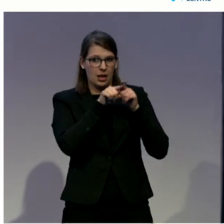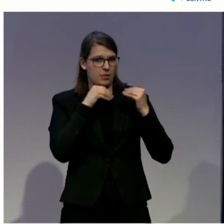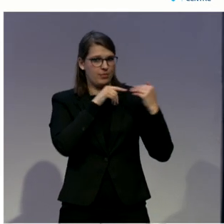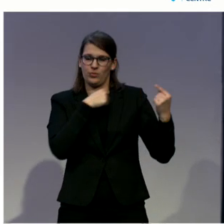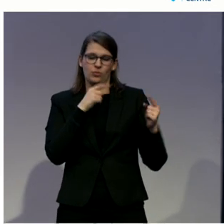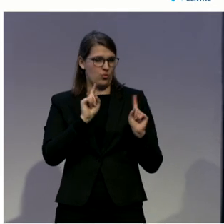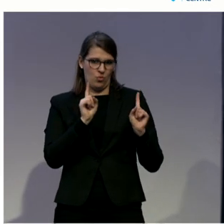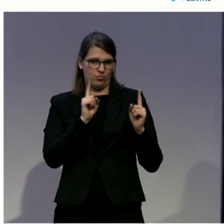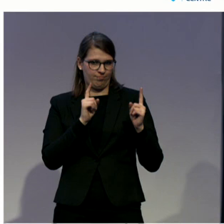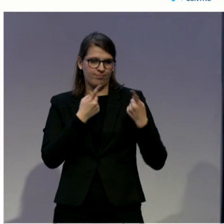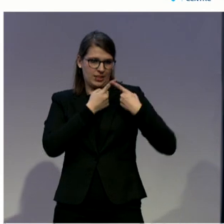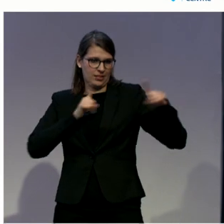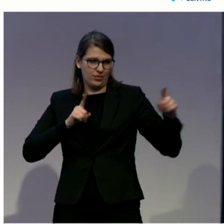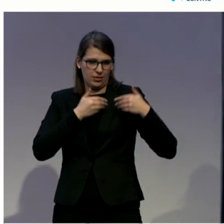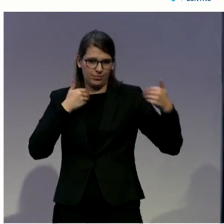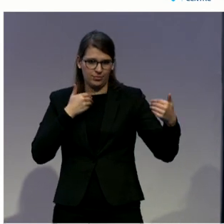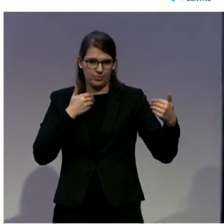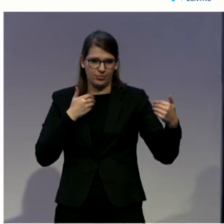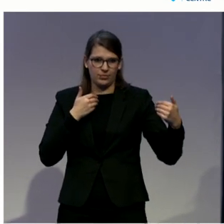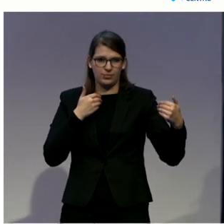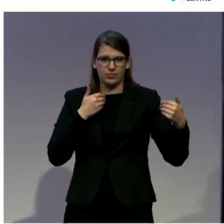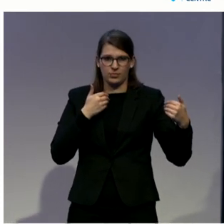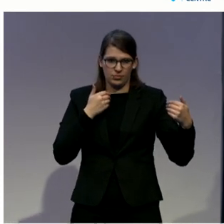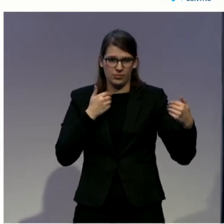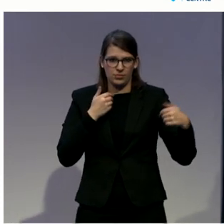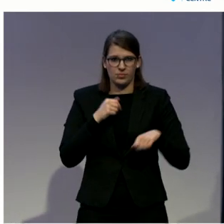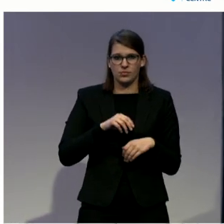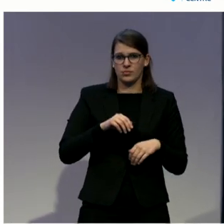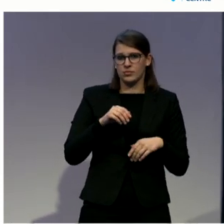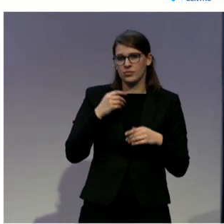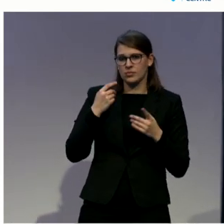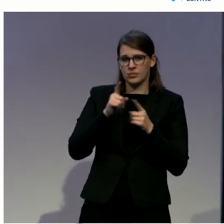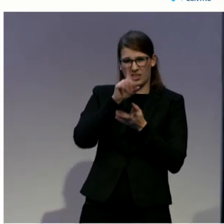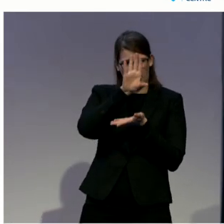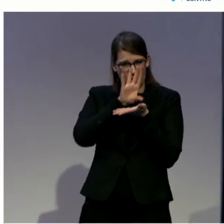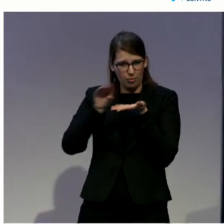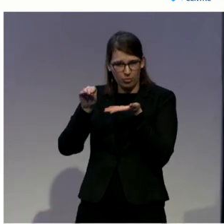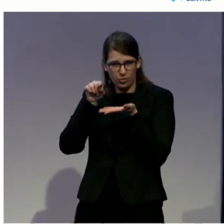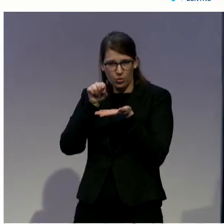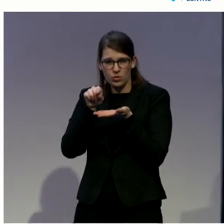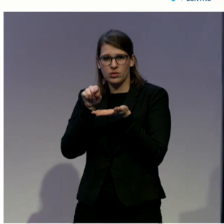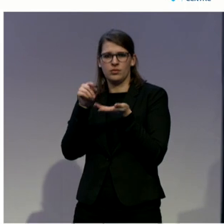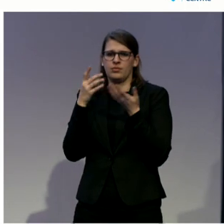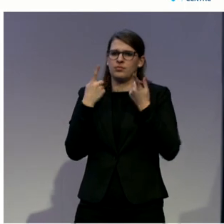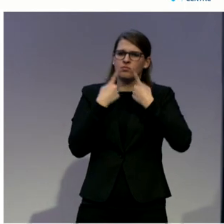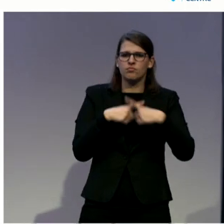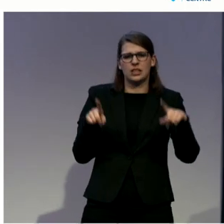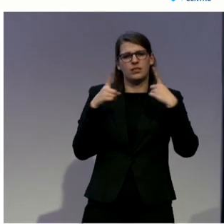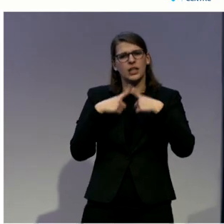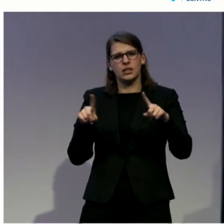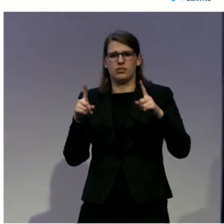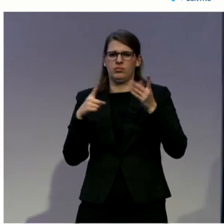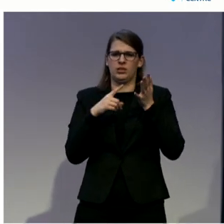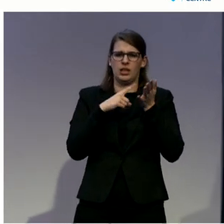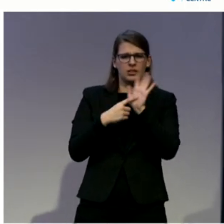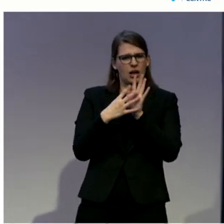report. But there are many other examples in the report from different countries, and I hope that you'll have the chance to have